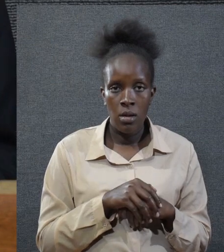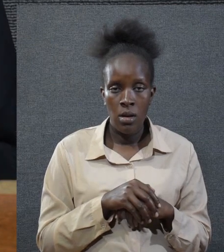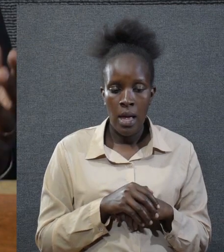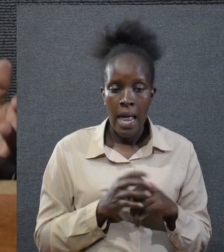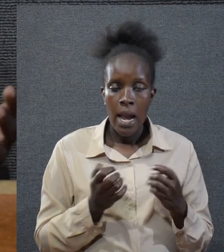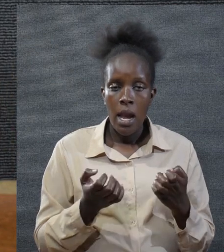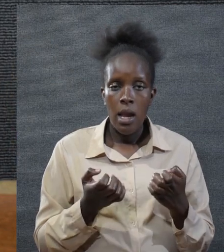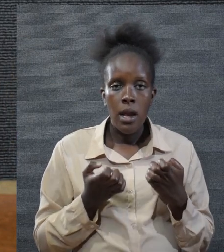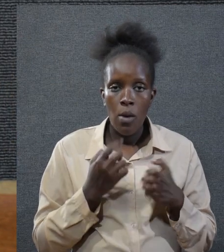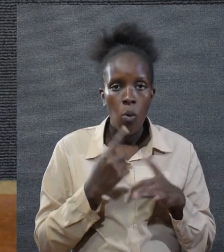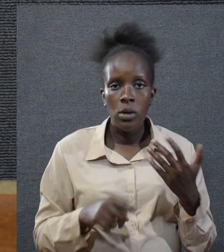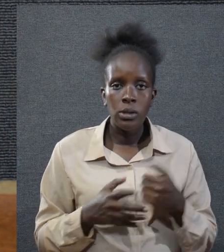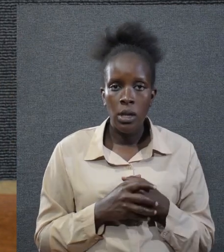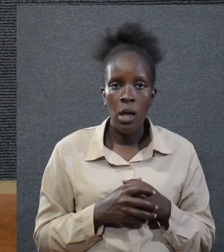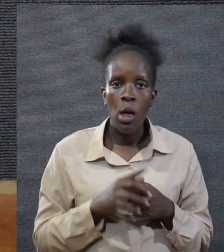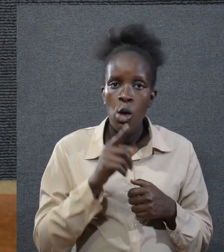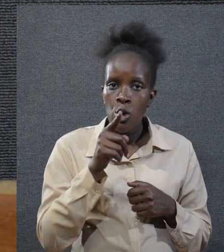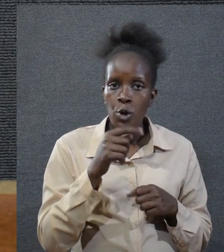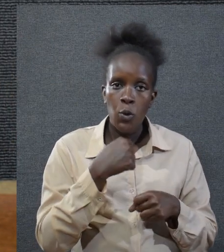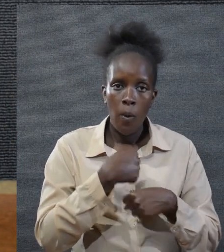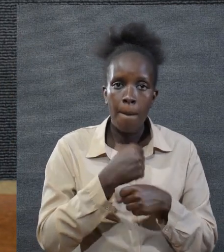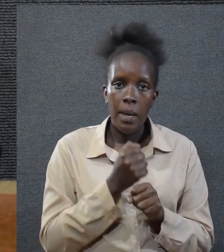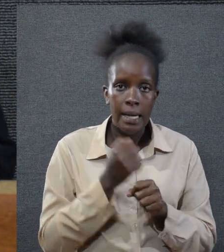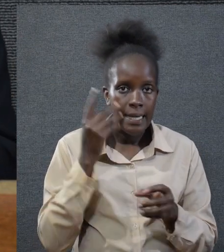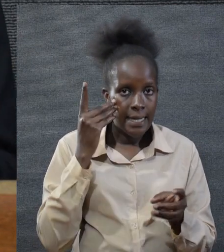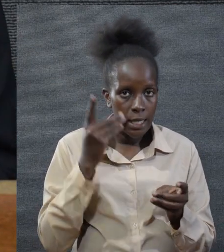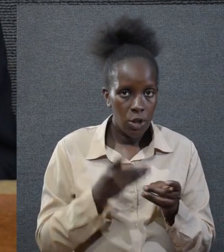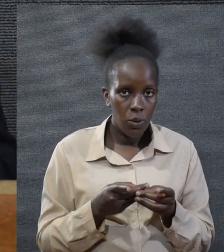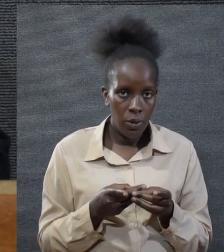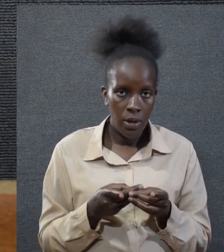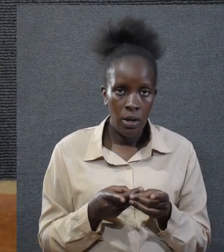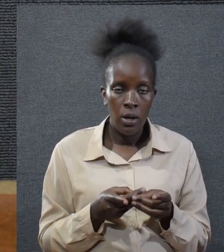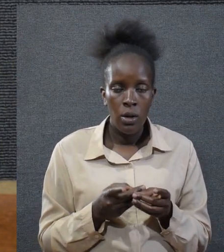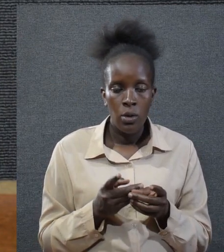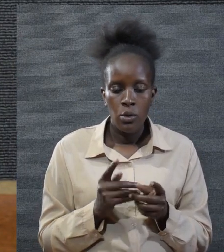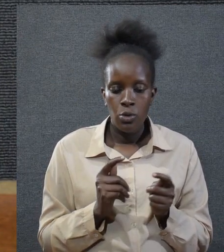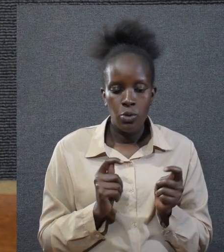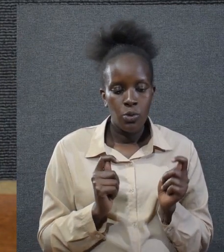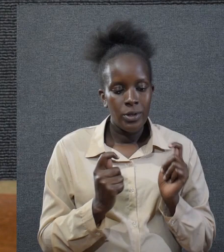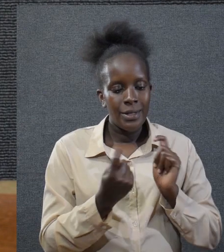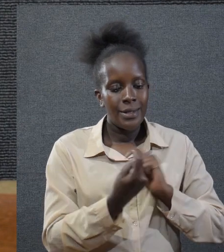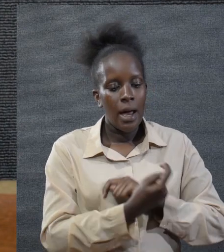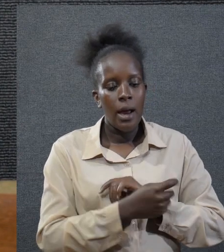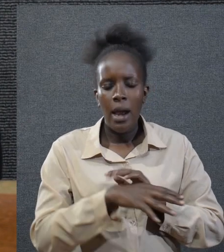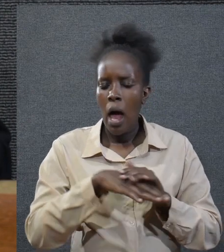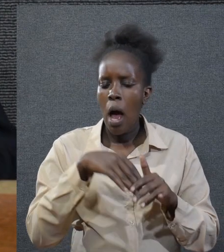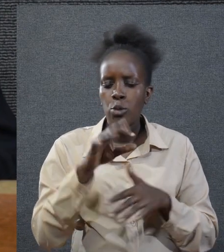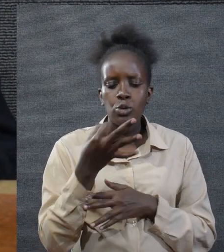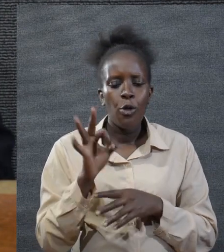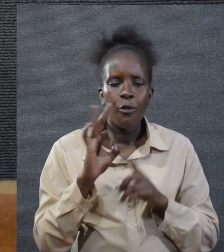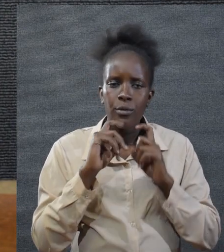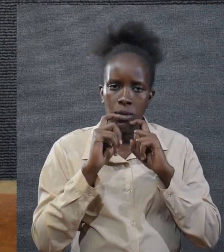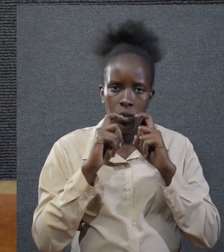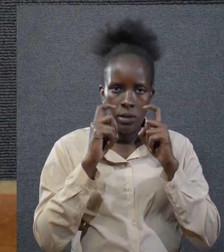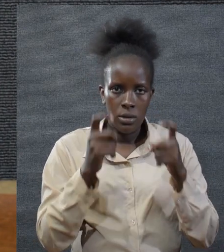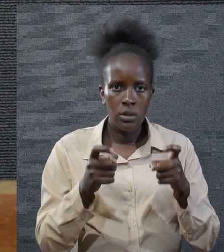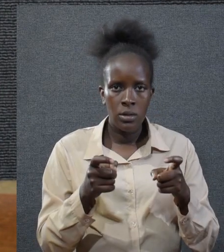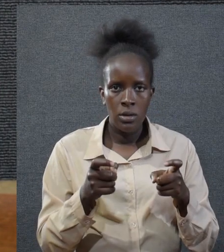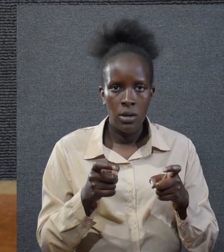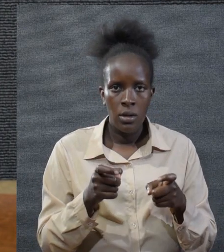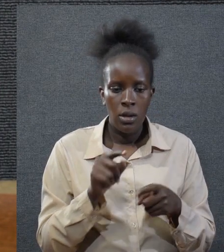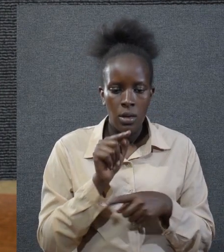this one requires that you make decision to turn away from sin